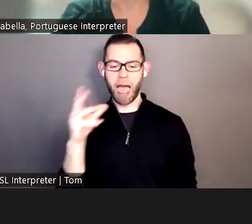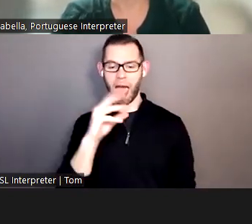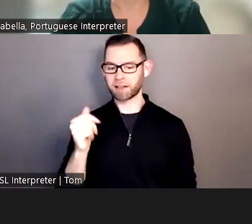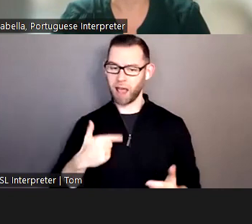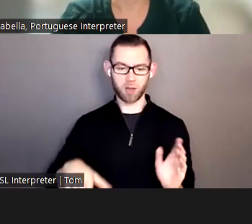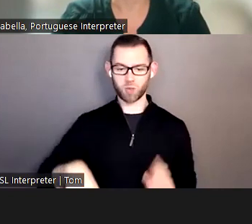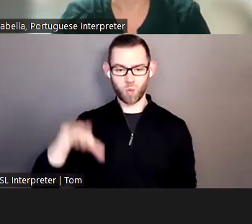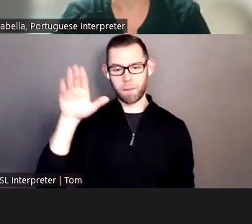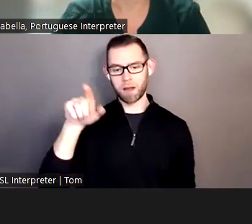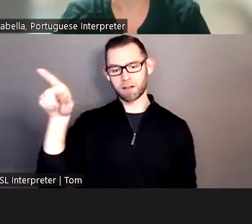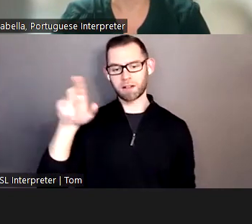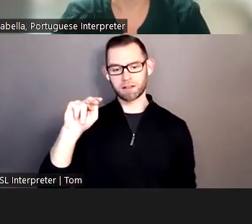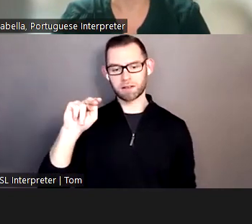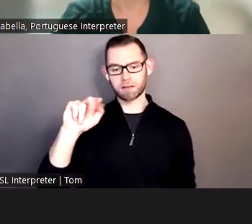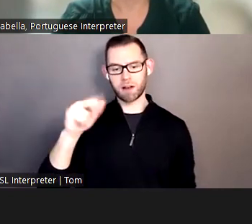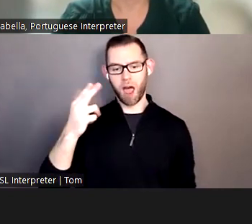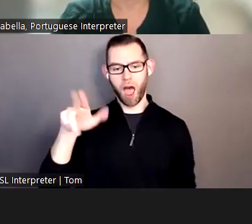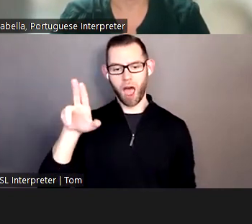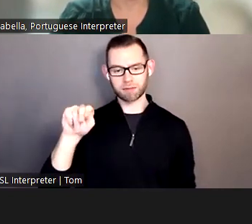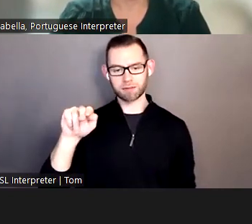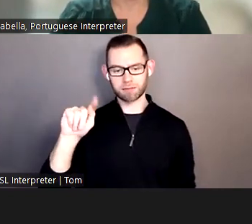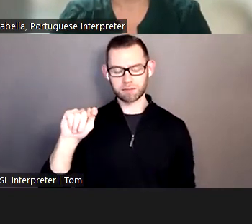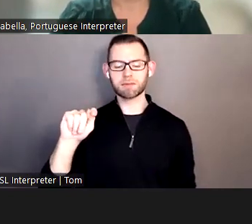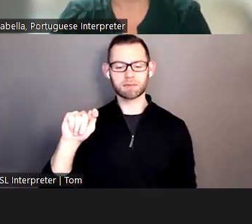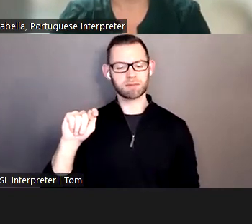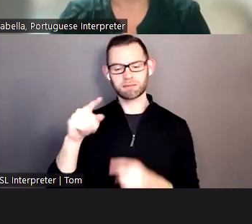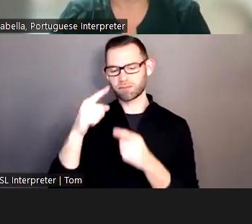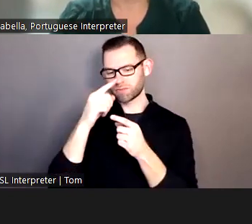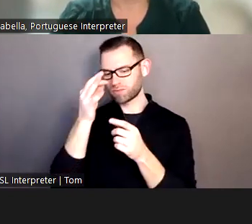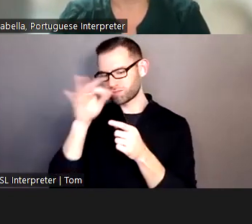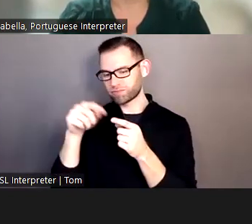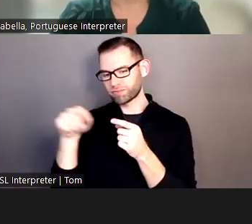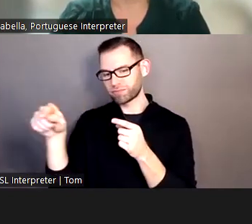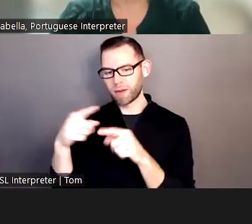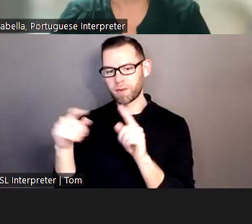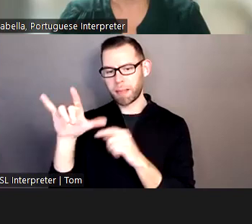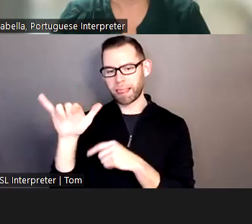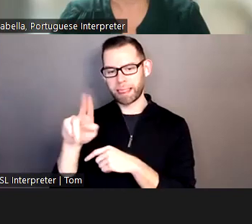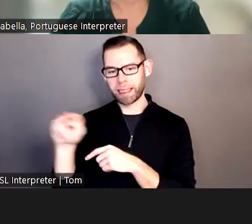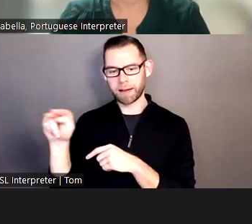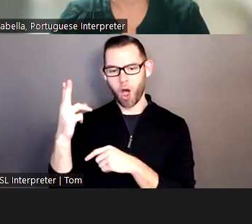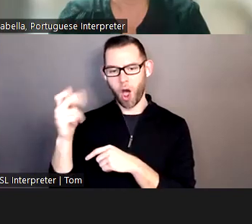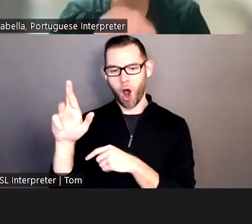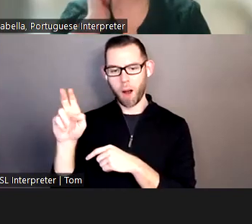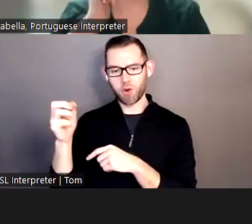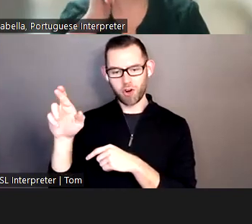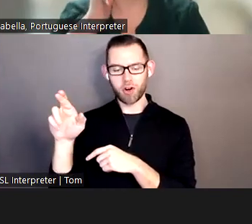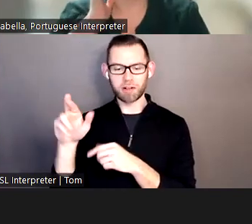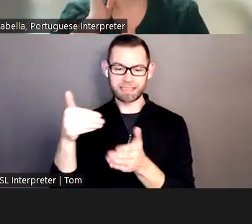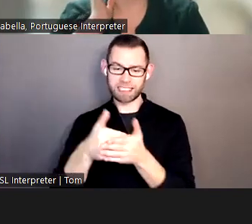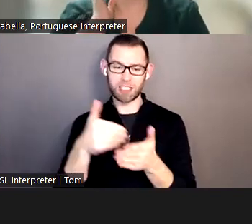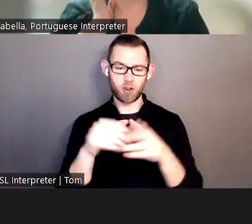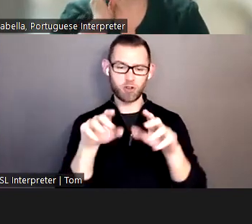I grew up in the hot right across the Lynn Harbor from the Saugus incinerator. And I just wanted to provide some commentary